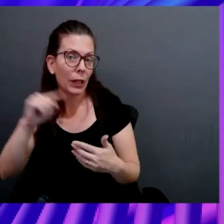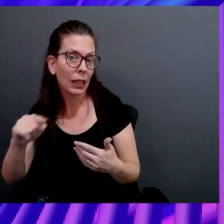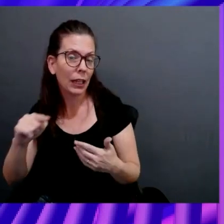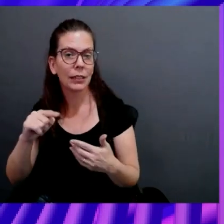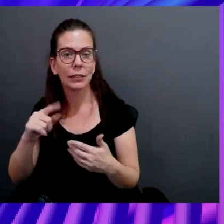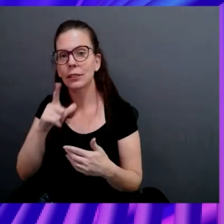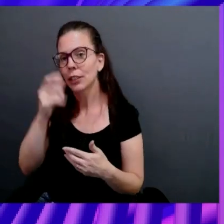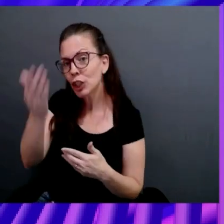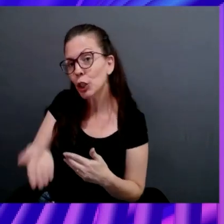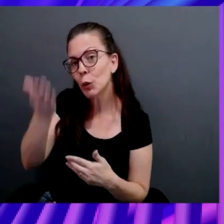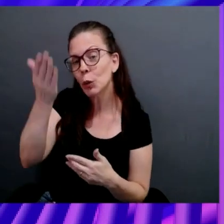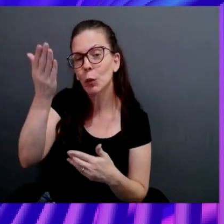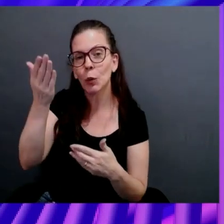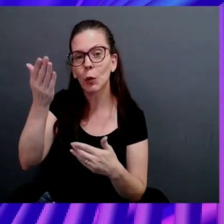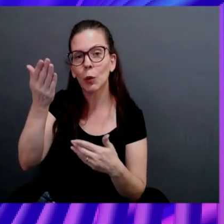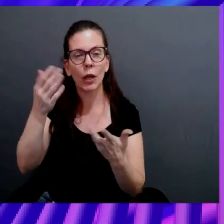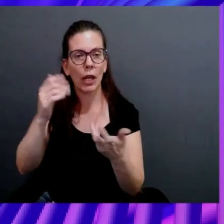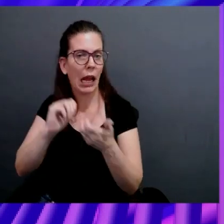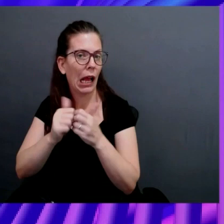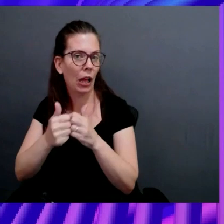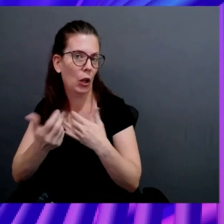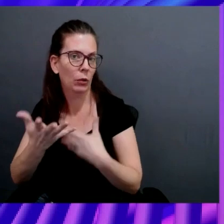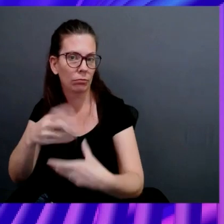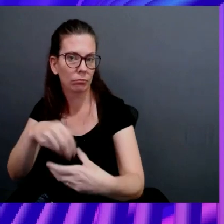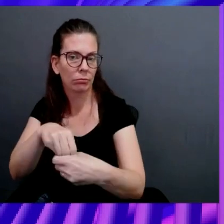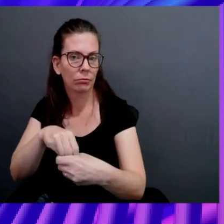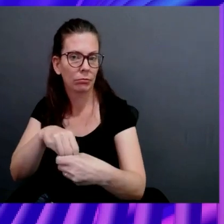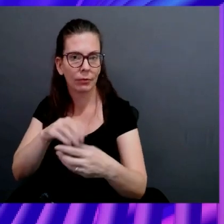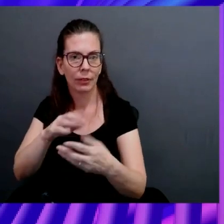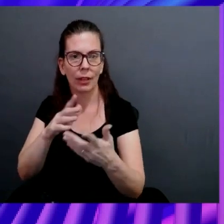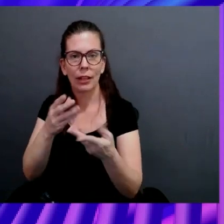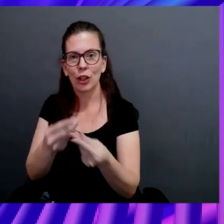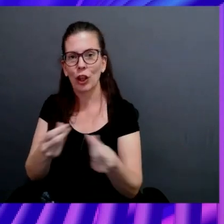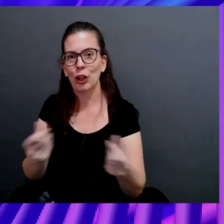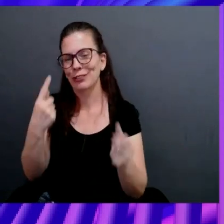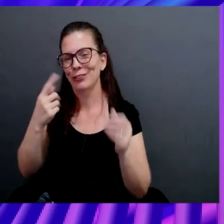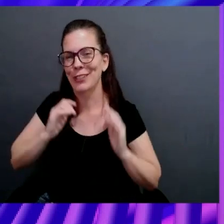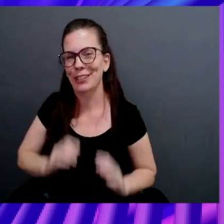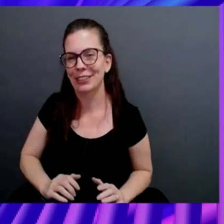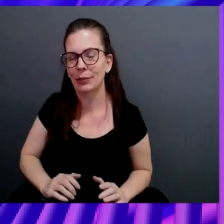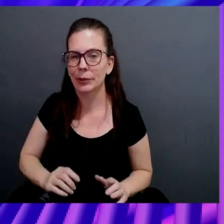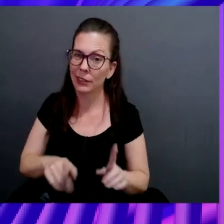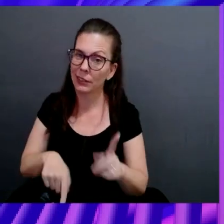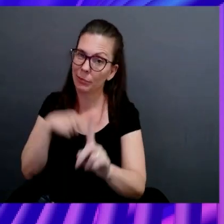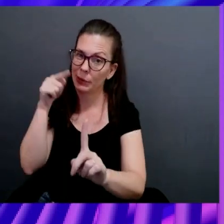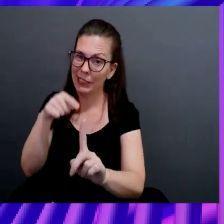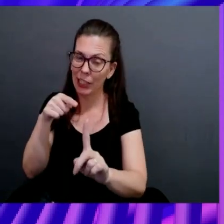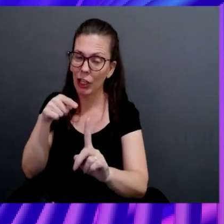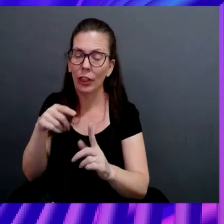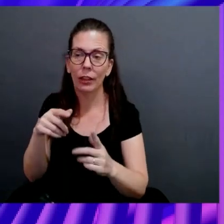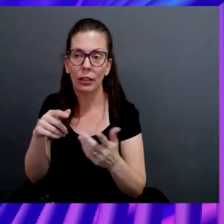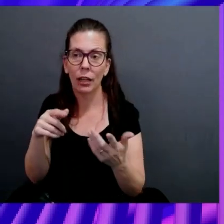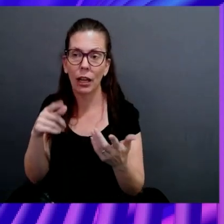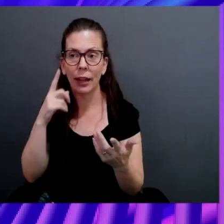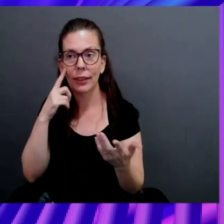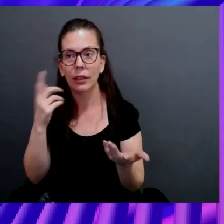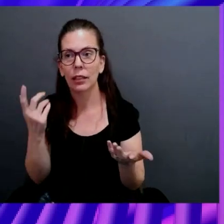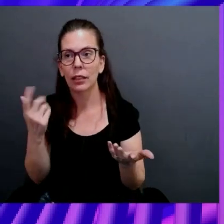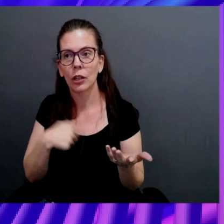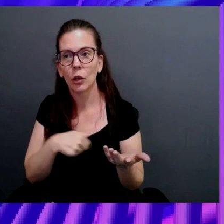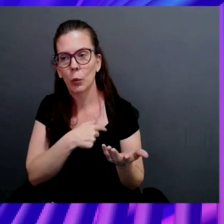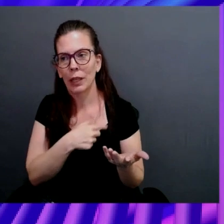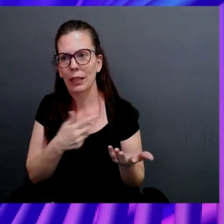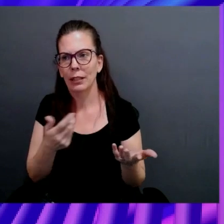and how this plays into what we're solutioning for customers? In particular, think, you know, we, like,